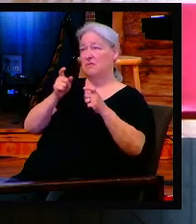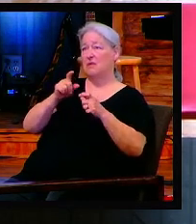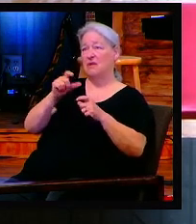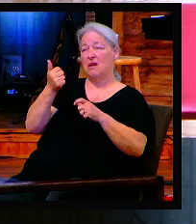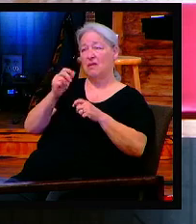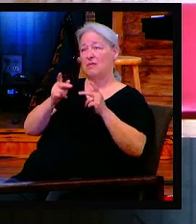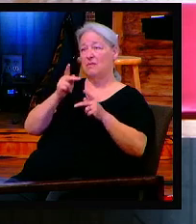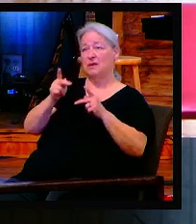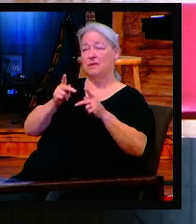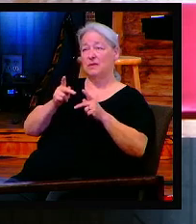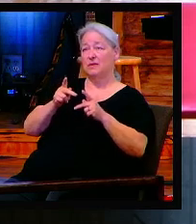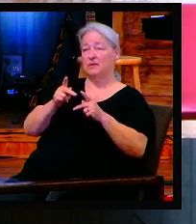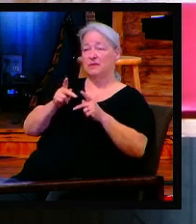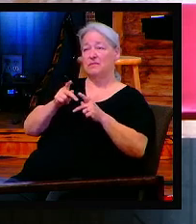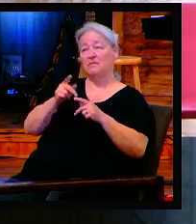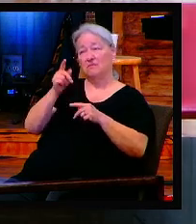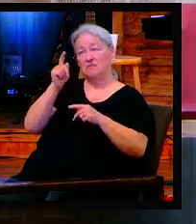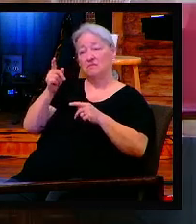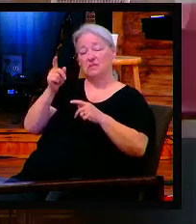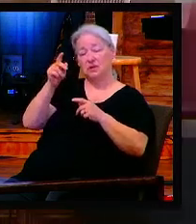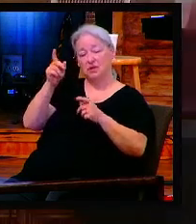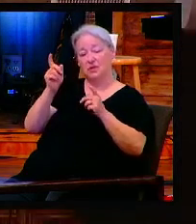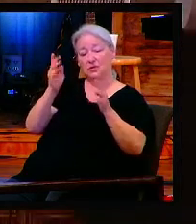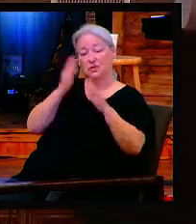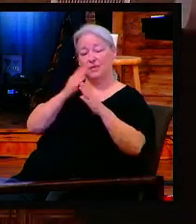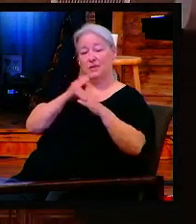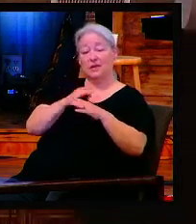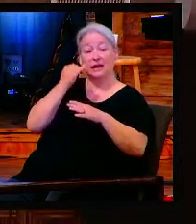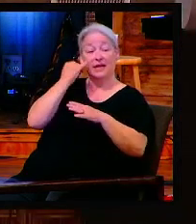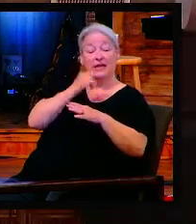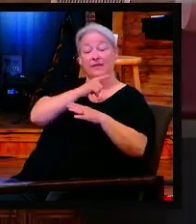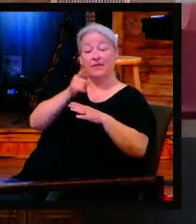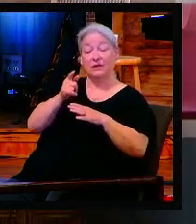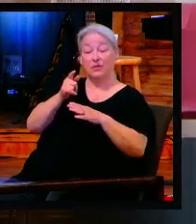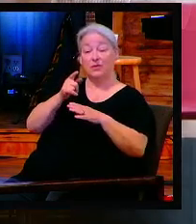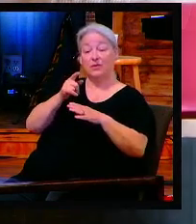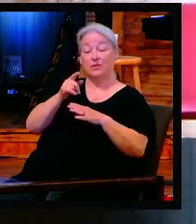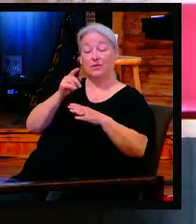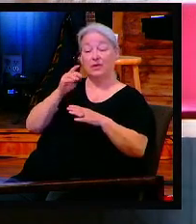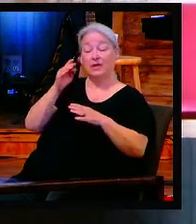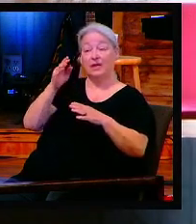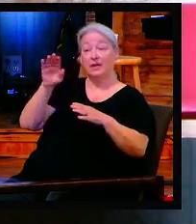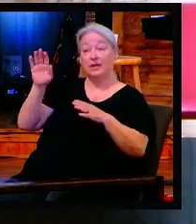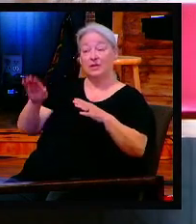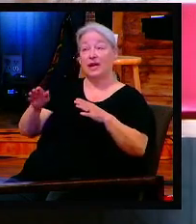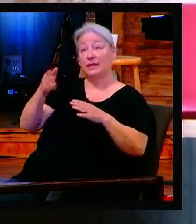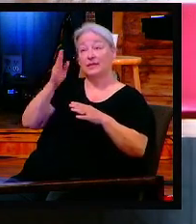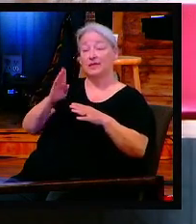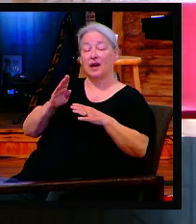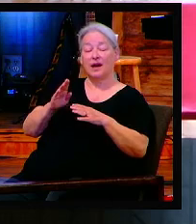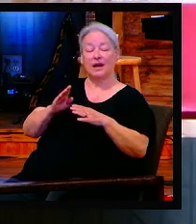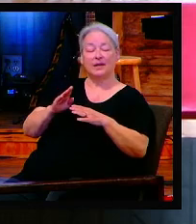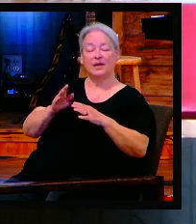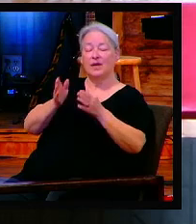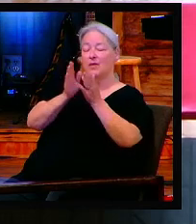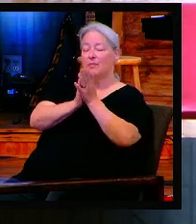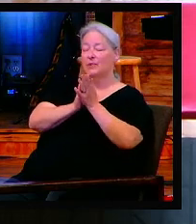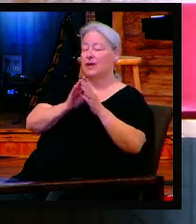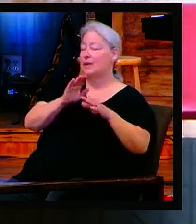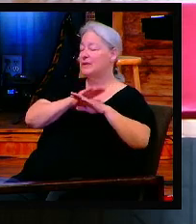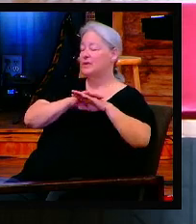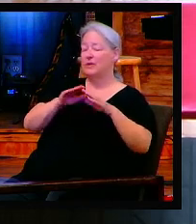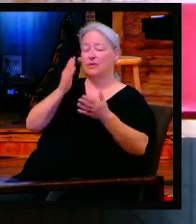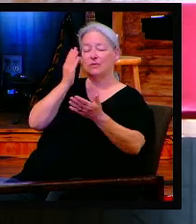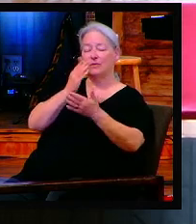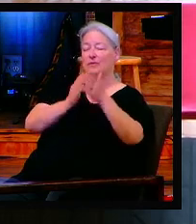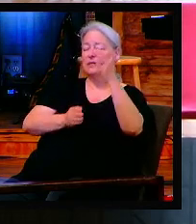child of God, raise your hand. When you pray, they don't stop at the ceiling. God hears them and your prayers go up as a